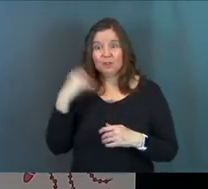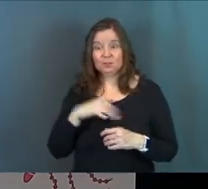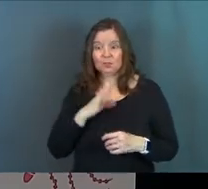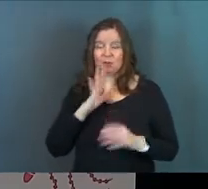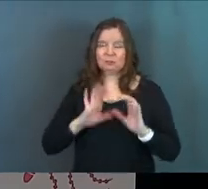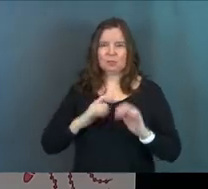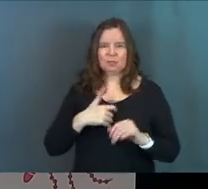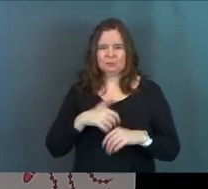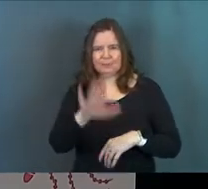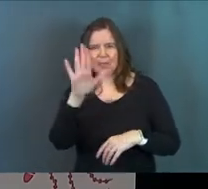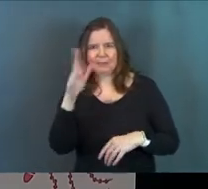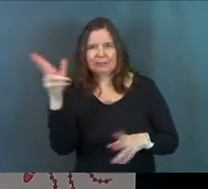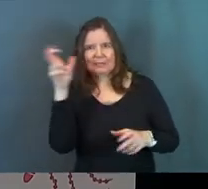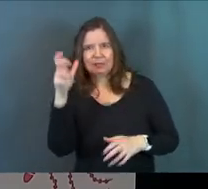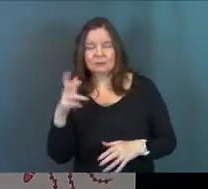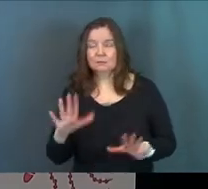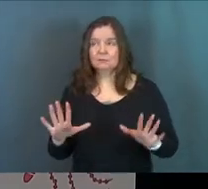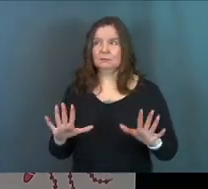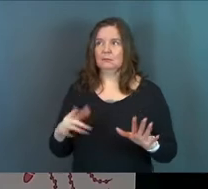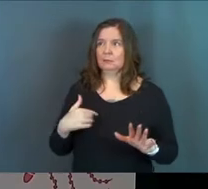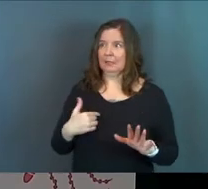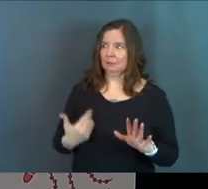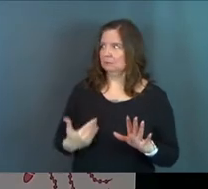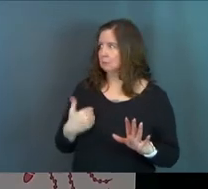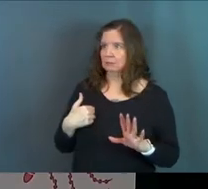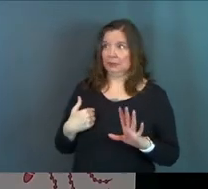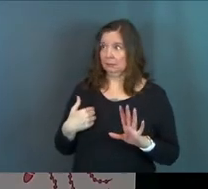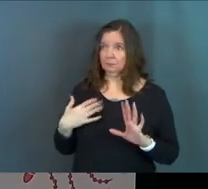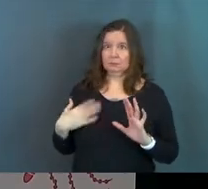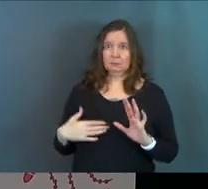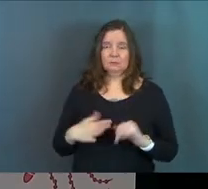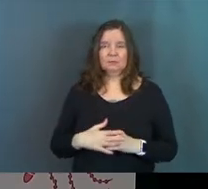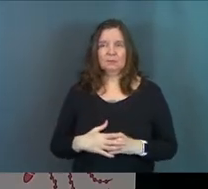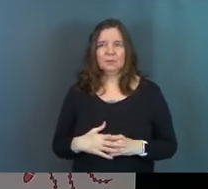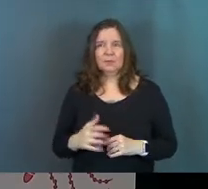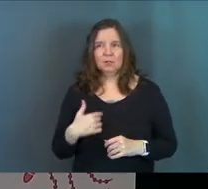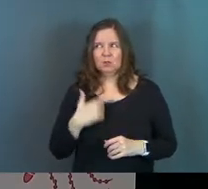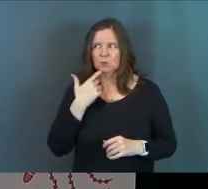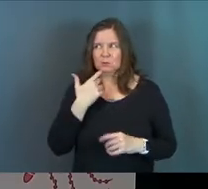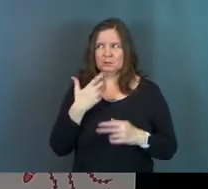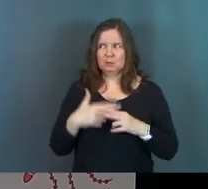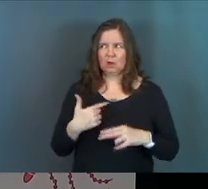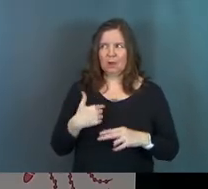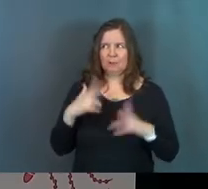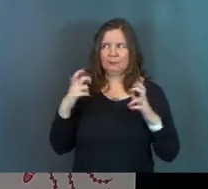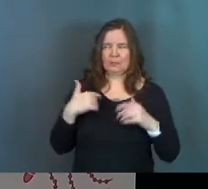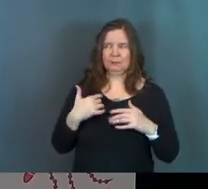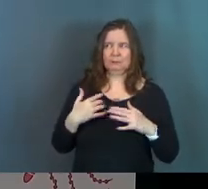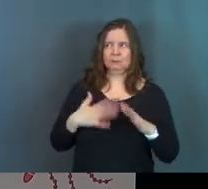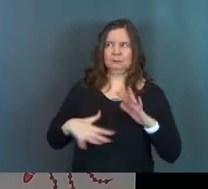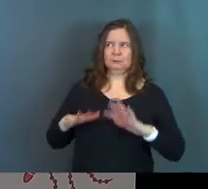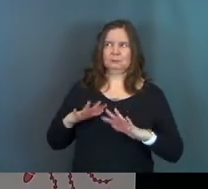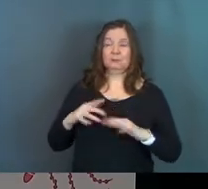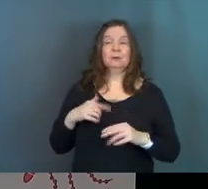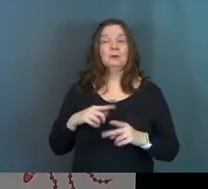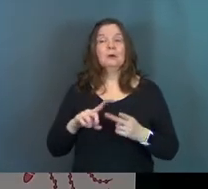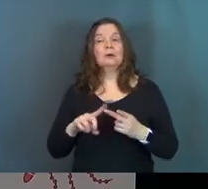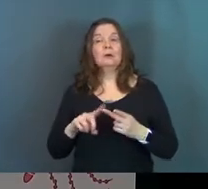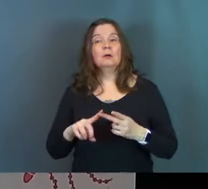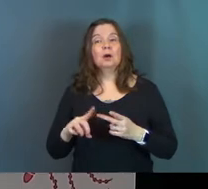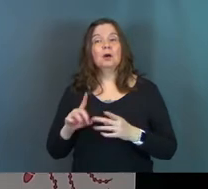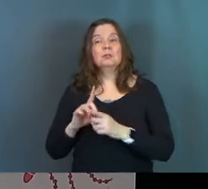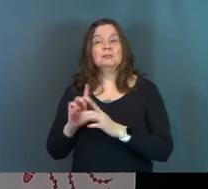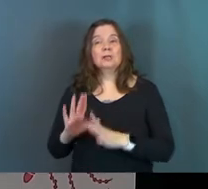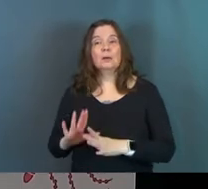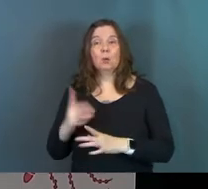Like you're just talking, he goes, get behind me, Satan. You're like, me? Like you just call me Satan. This is rough. He's also the